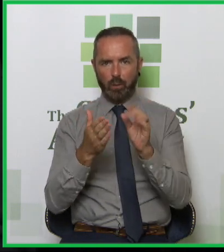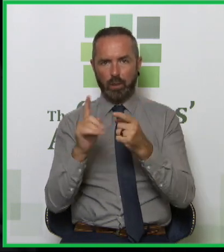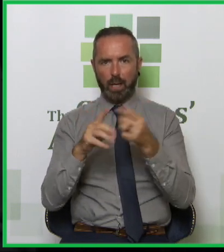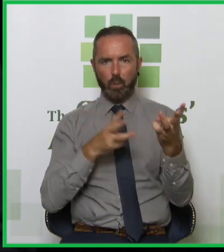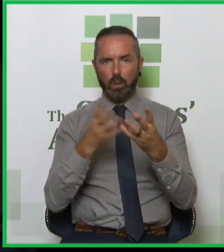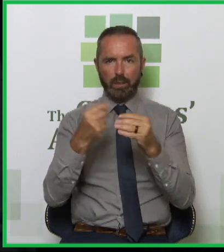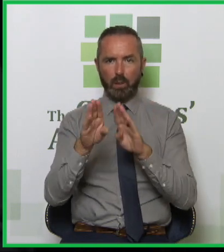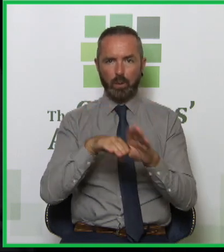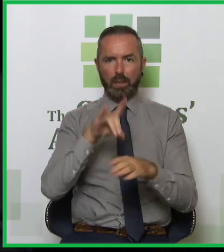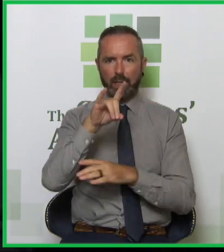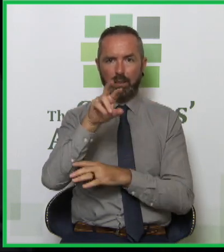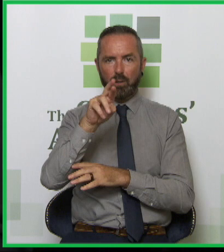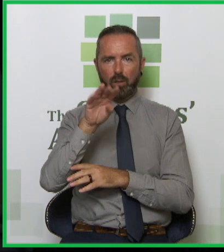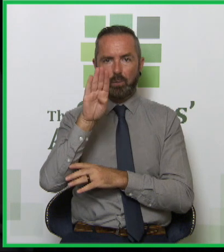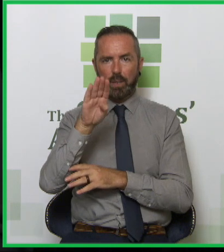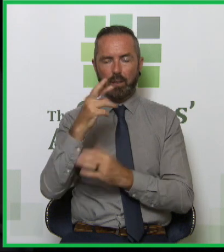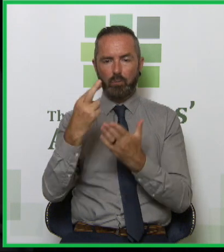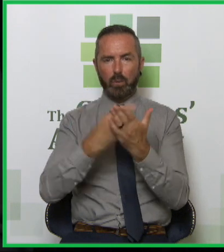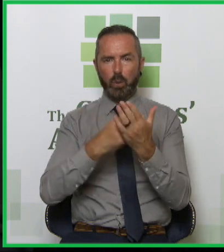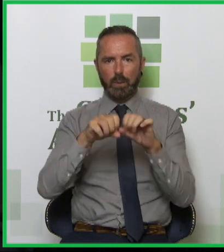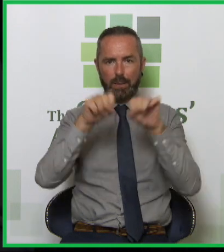on the natural drug treatment reporting system.